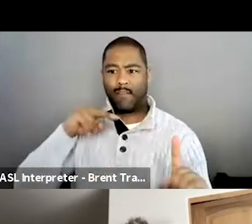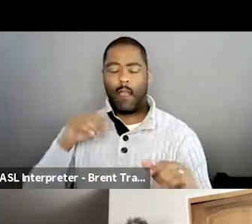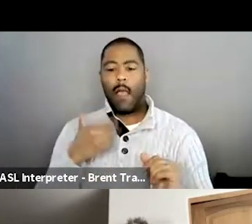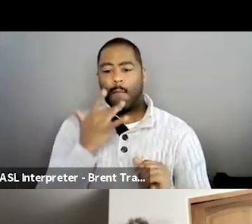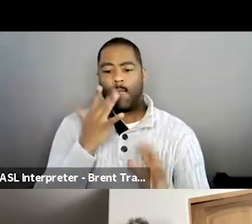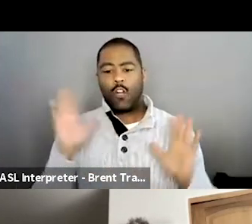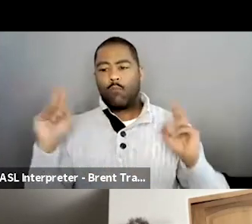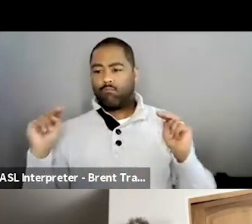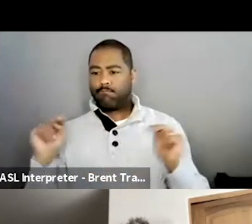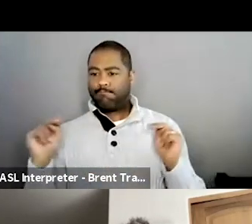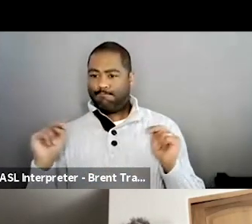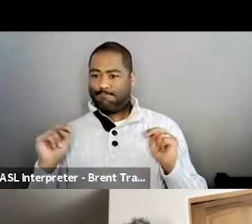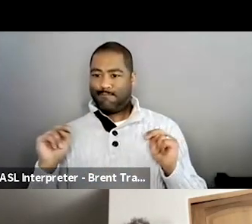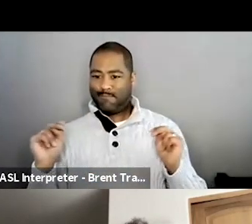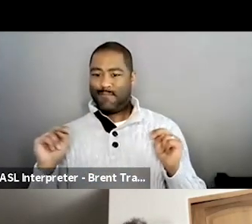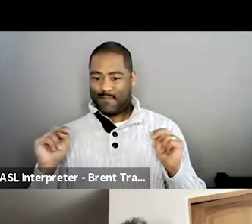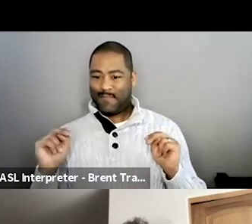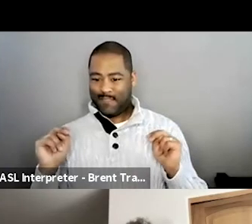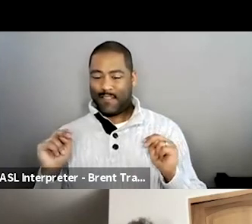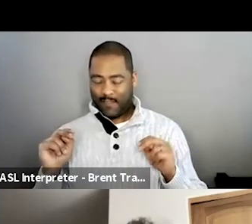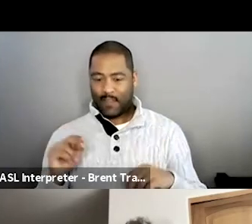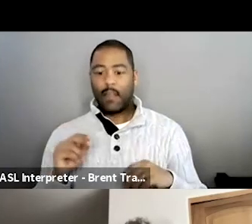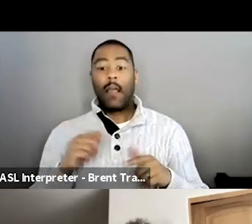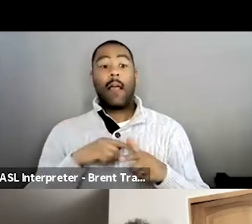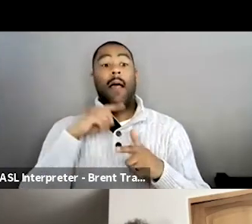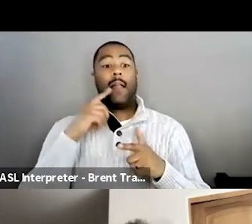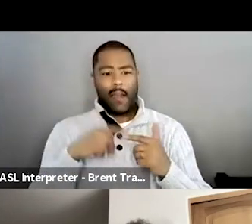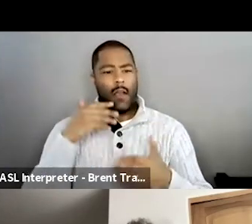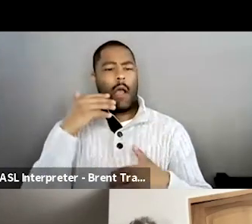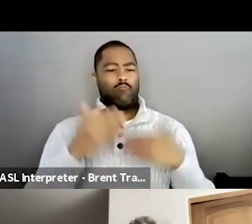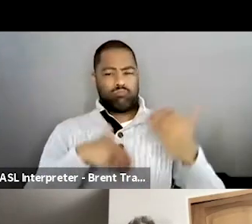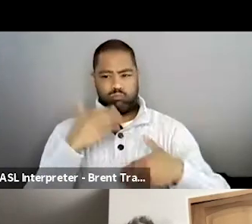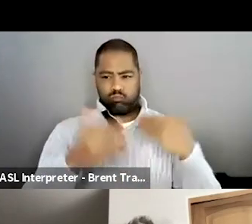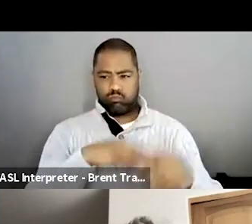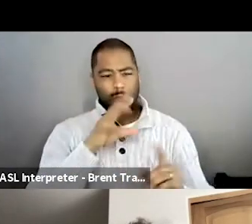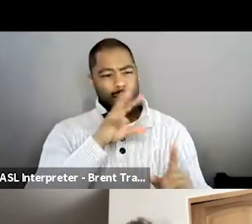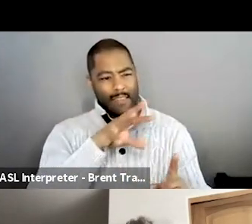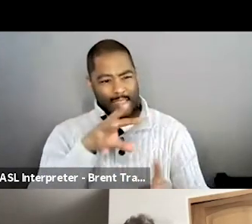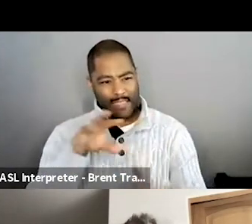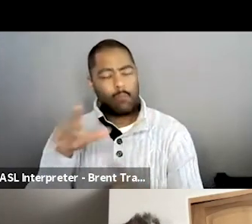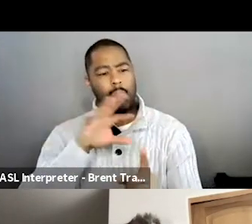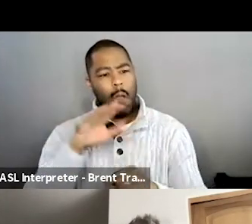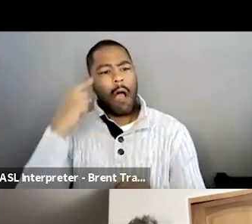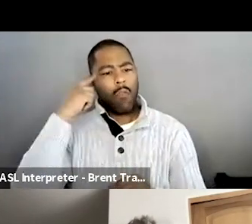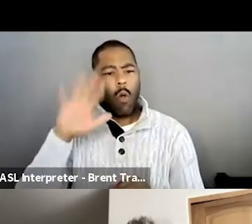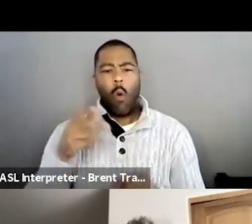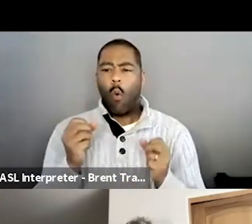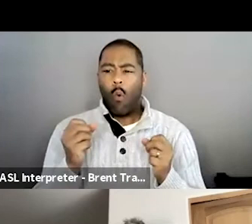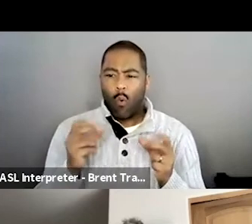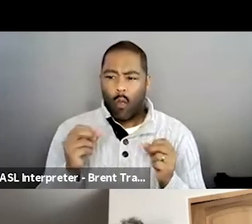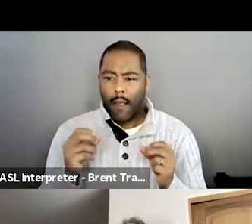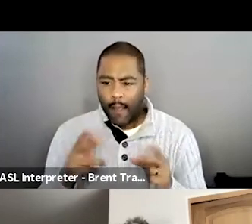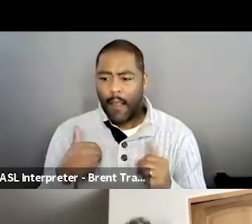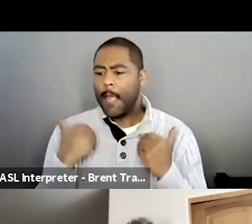and then, uh, then it just started to become more and more clear that I think it was, it was, it was okay for me to, um,